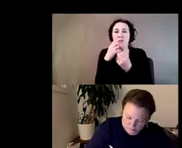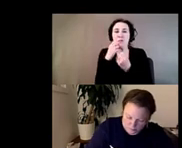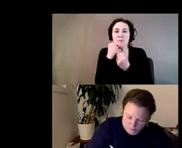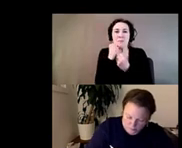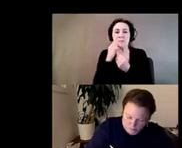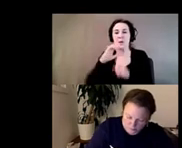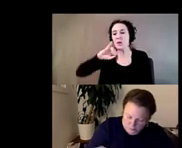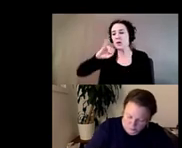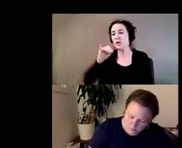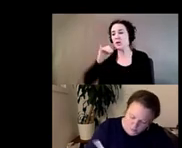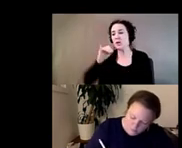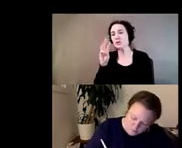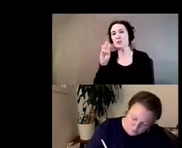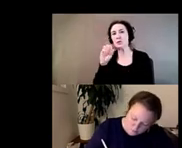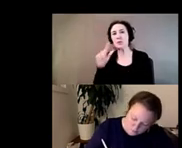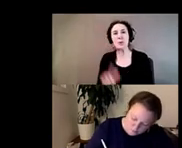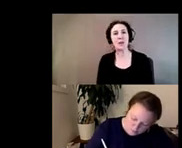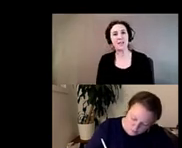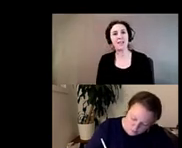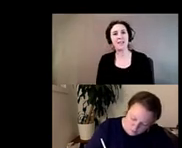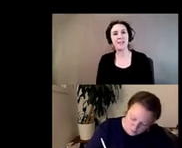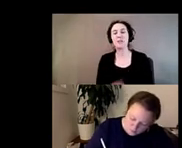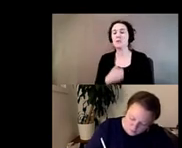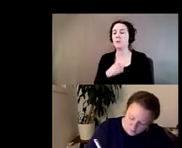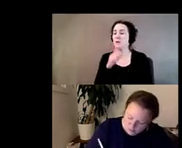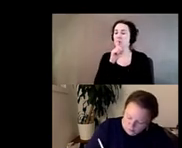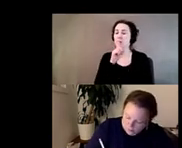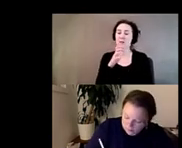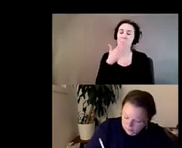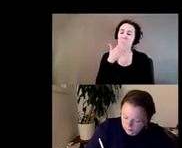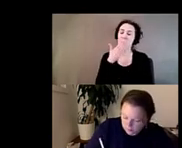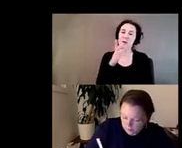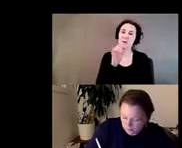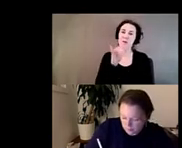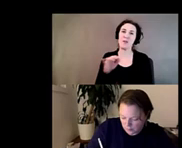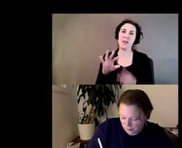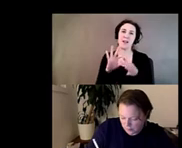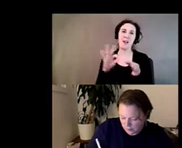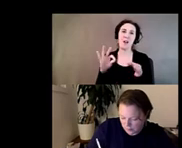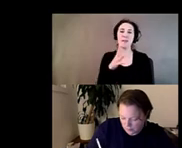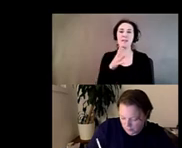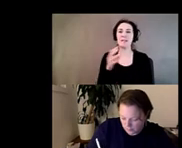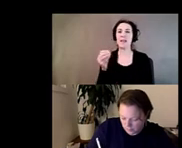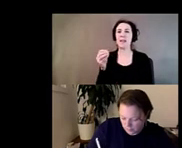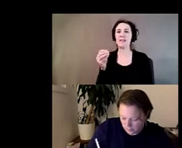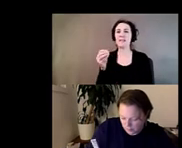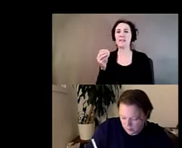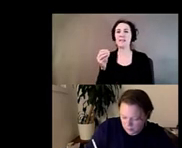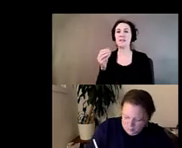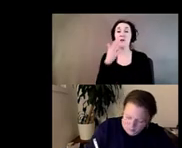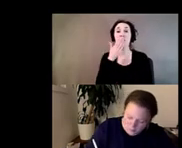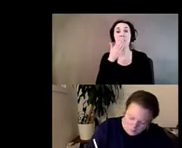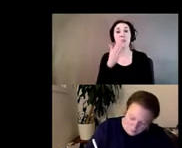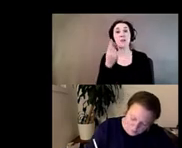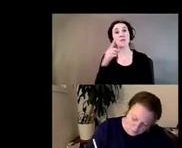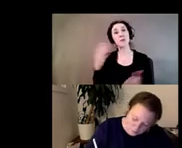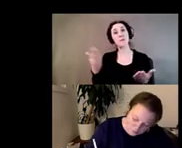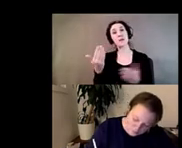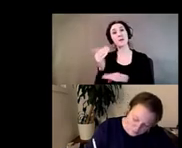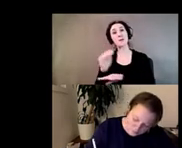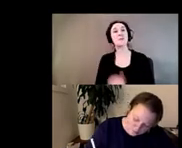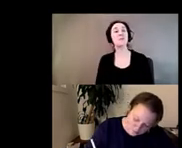ways and so I really wanted to thank you for that comment and thank you for being here with us